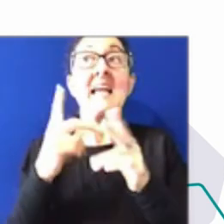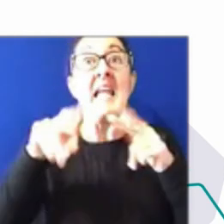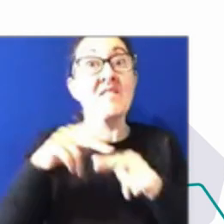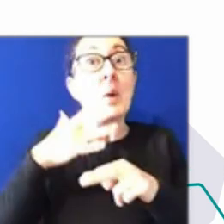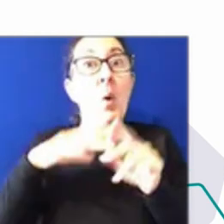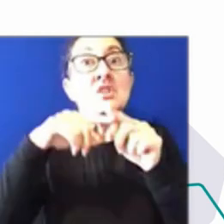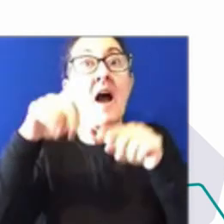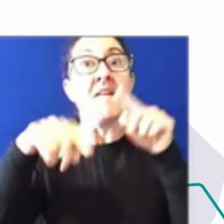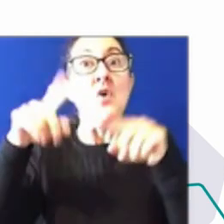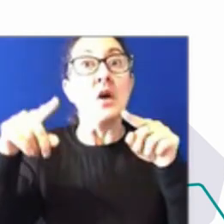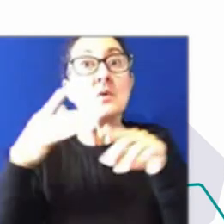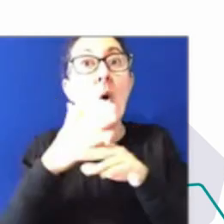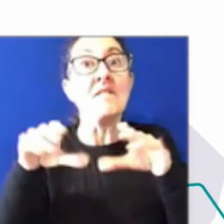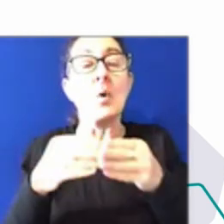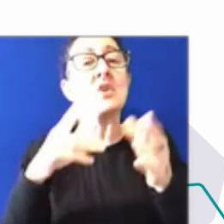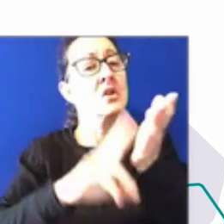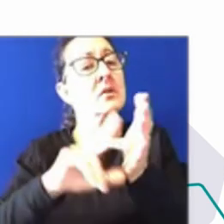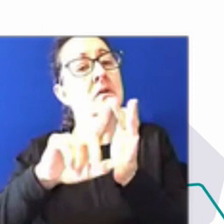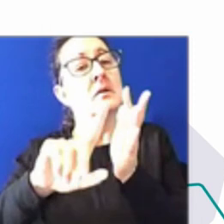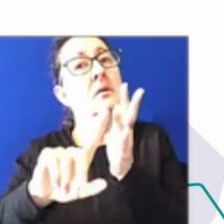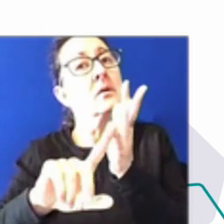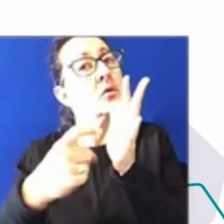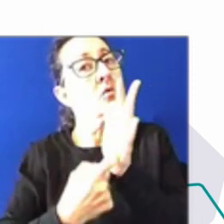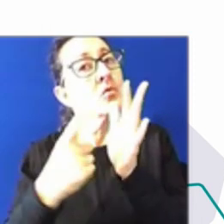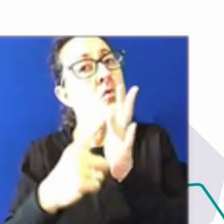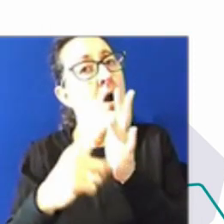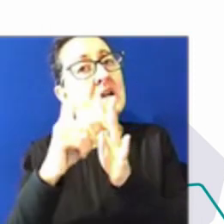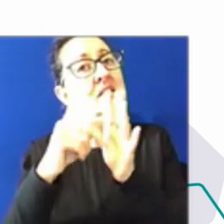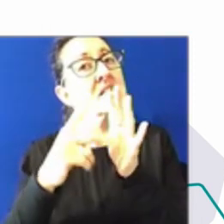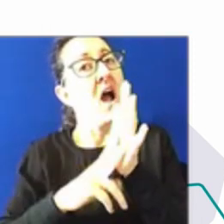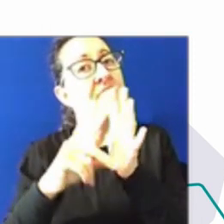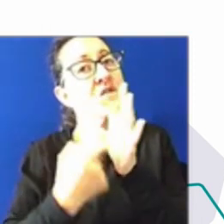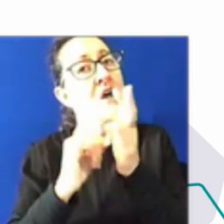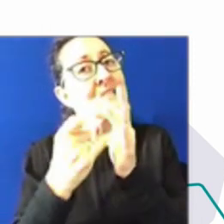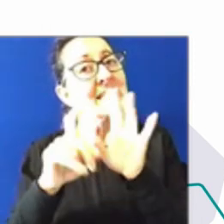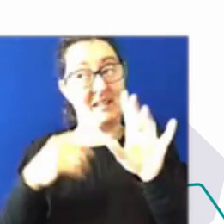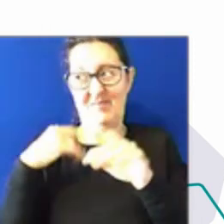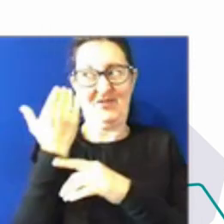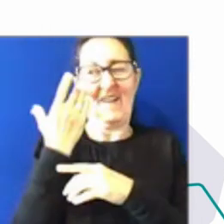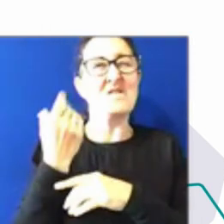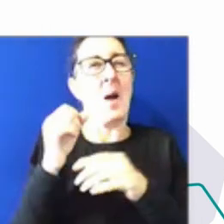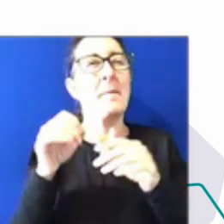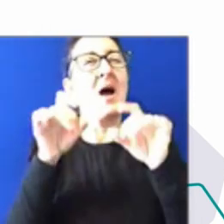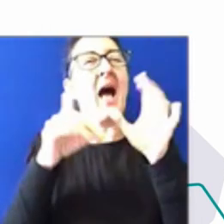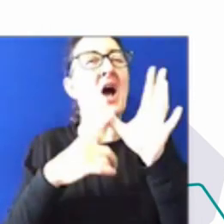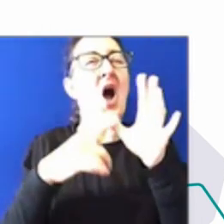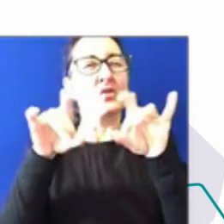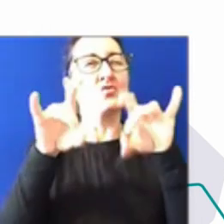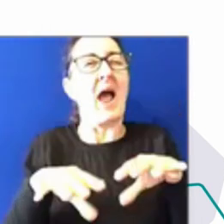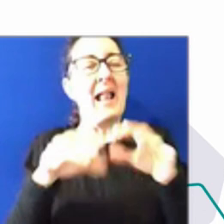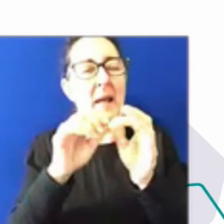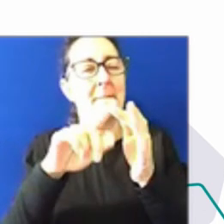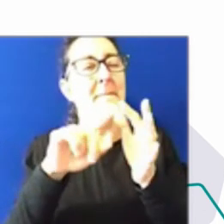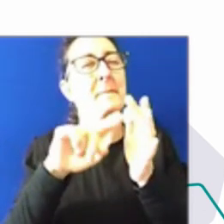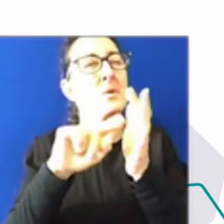neurodiversity, I have recently come from the Australian Bureau of Statistics. So shout out to all those that are listening from the ABS.